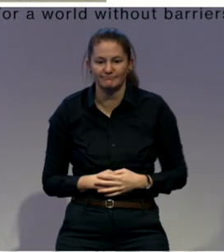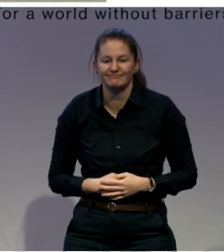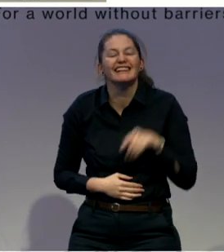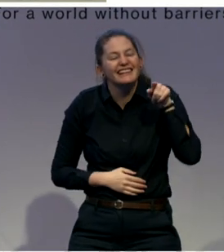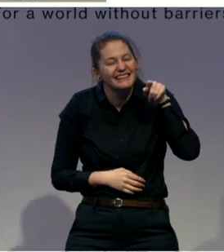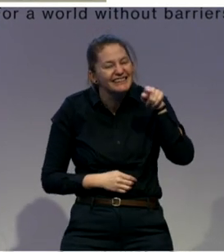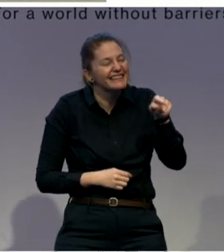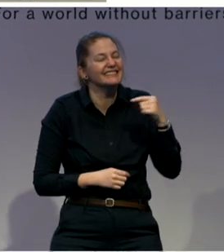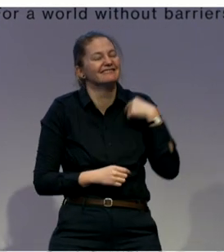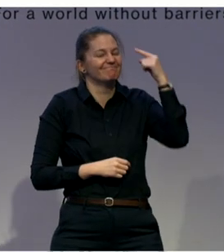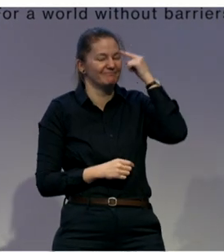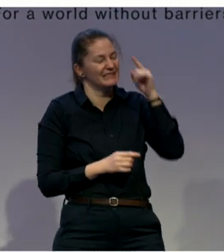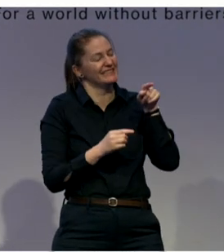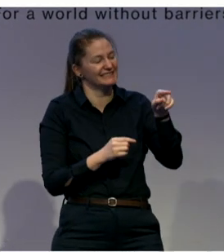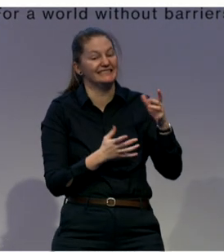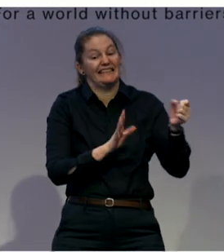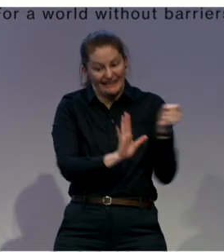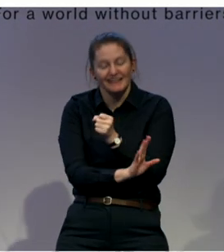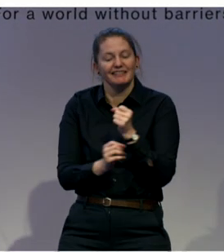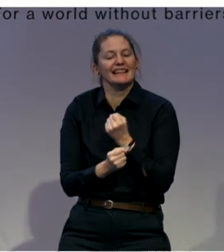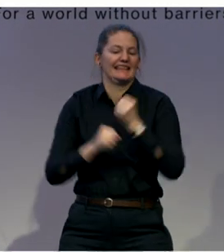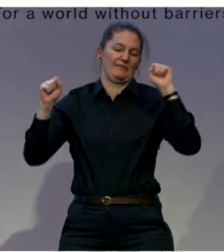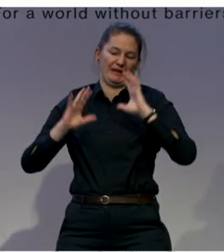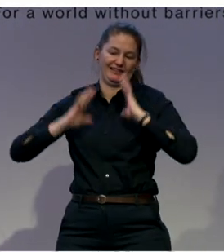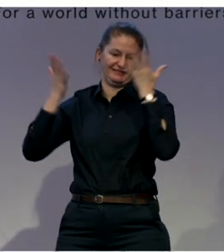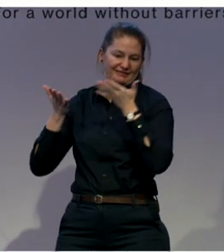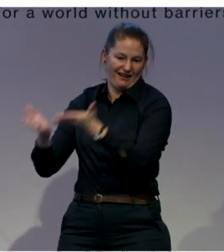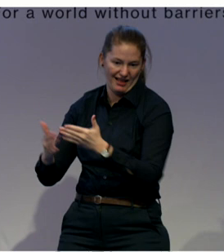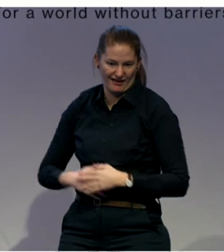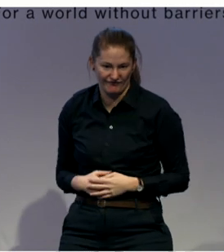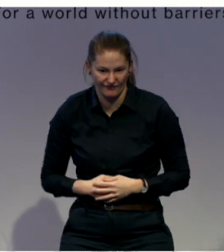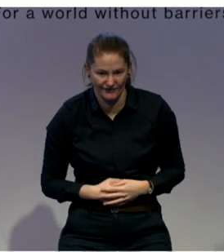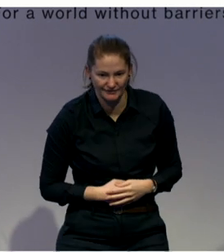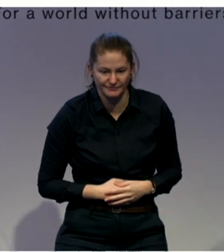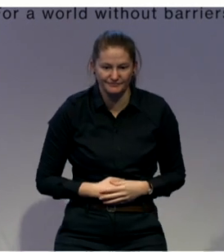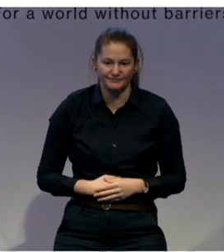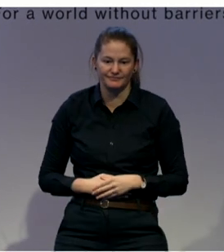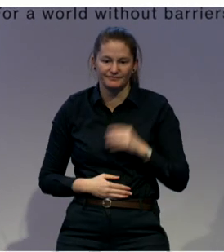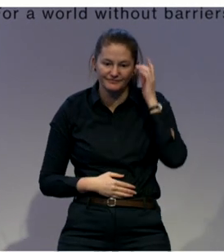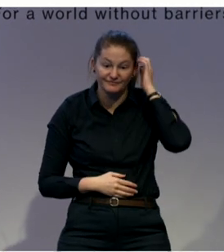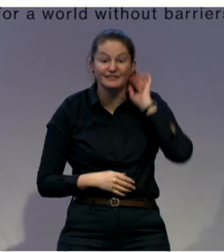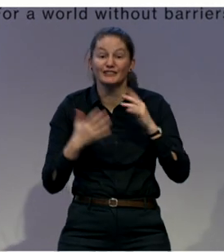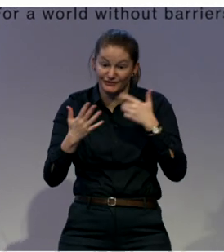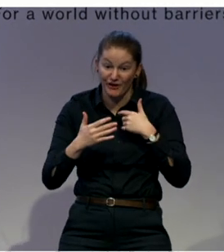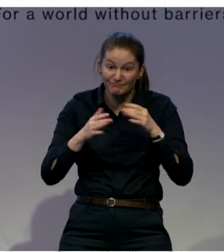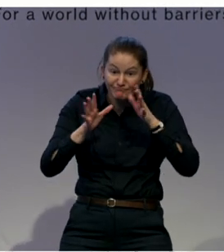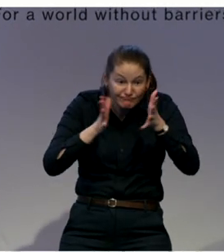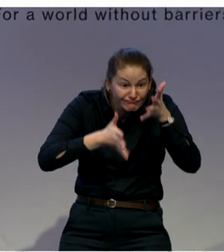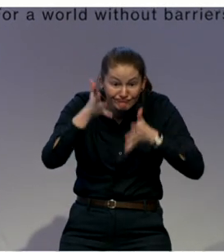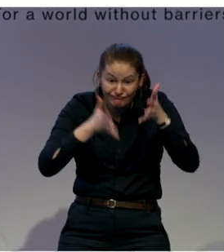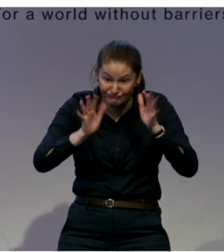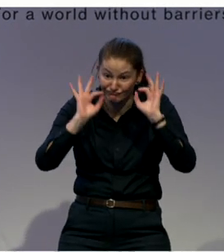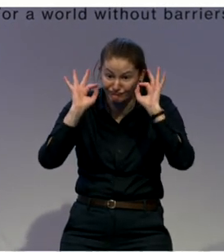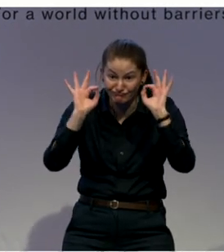we can move on now to how to make the institutionalization work. It's what do we have to do to be successful